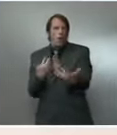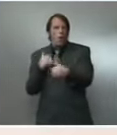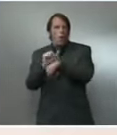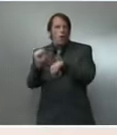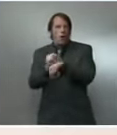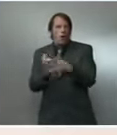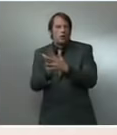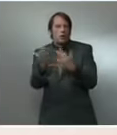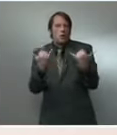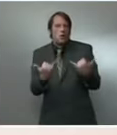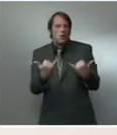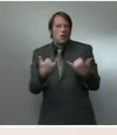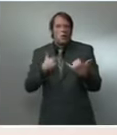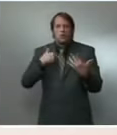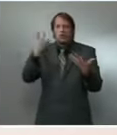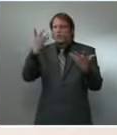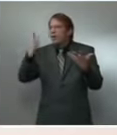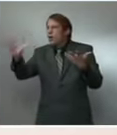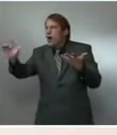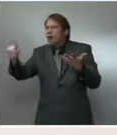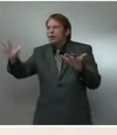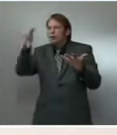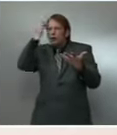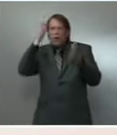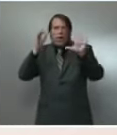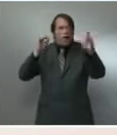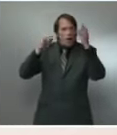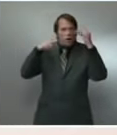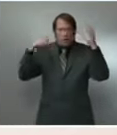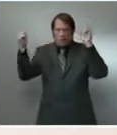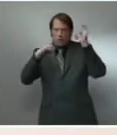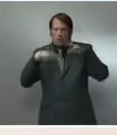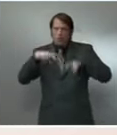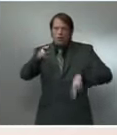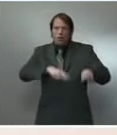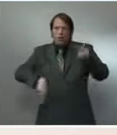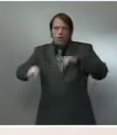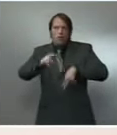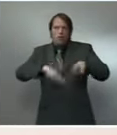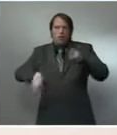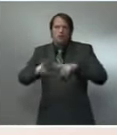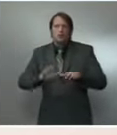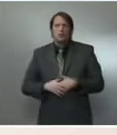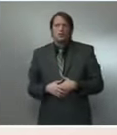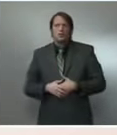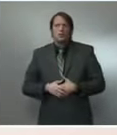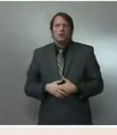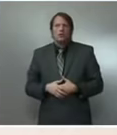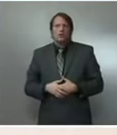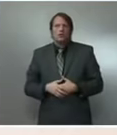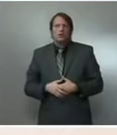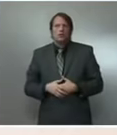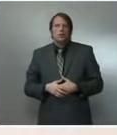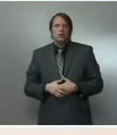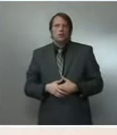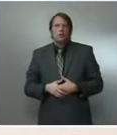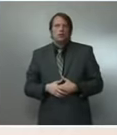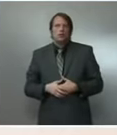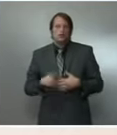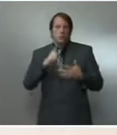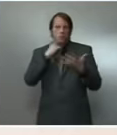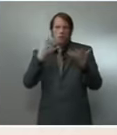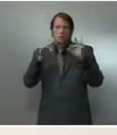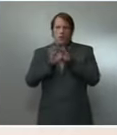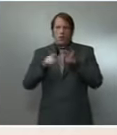any proposal, any good faith engagement, I should say, that comes our